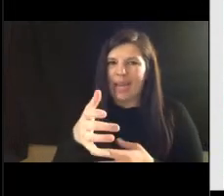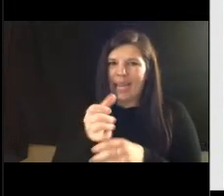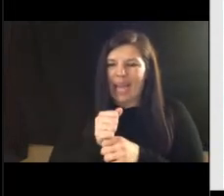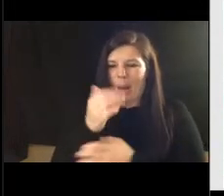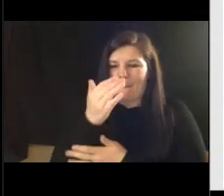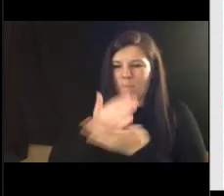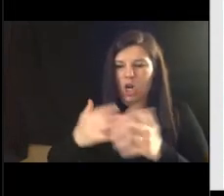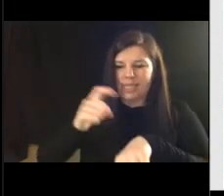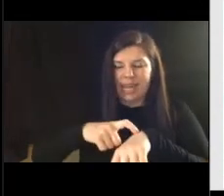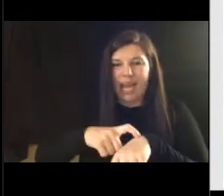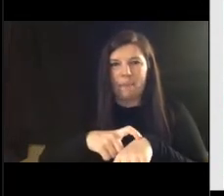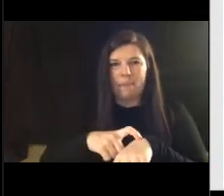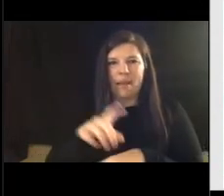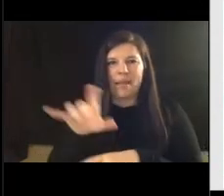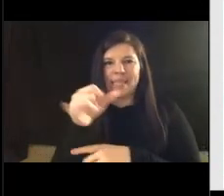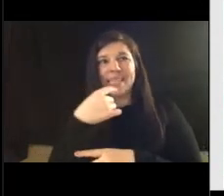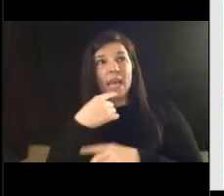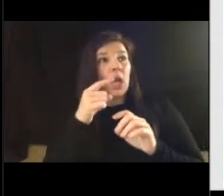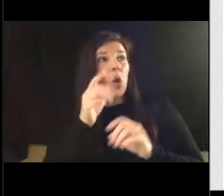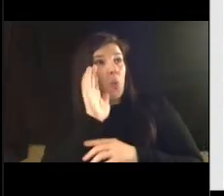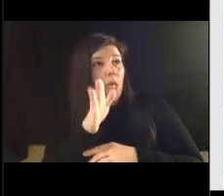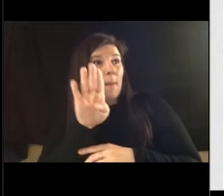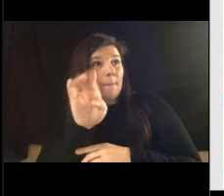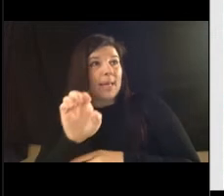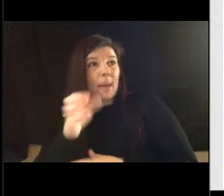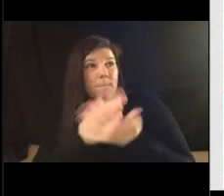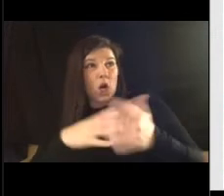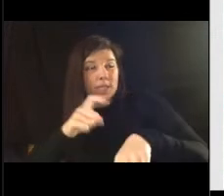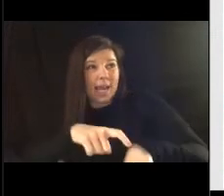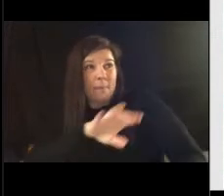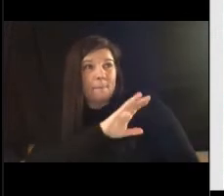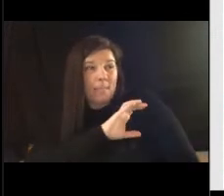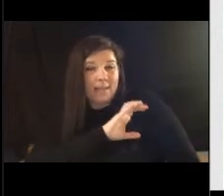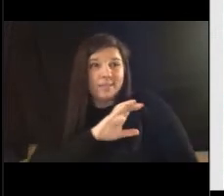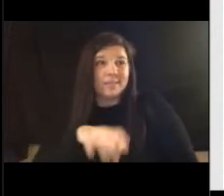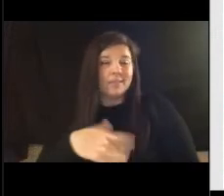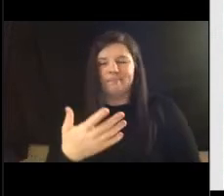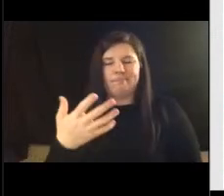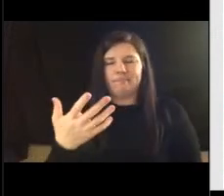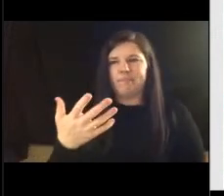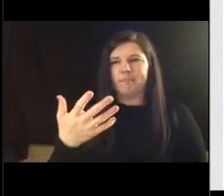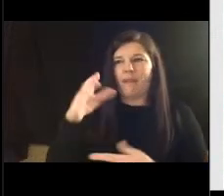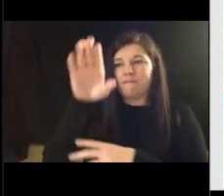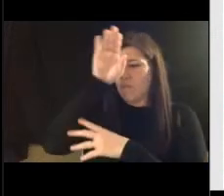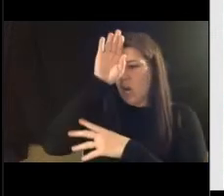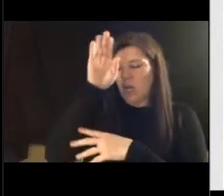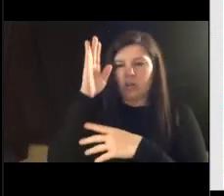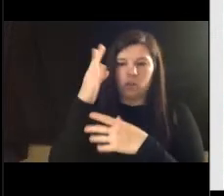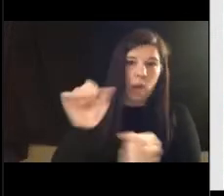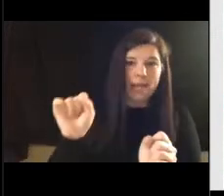be like asking somebody to be a part-time police officer right the fire rescue business ems police is all